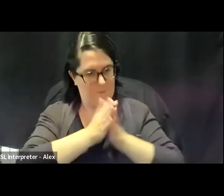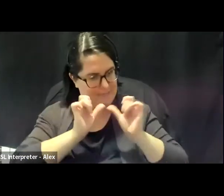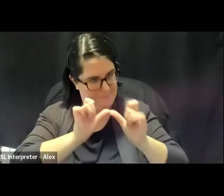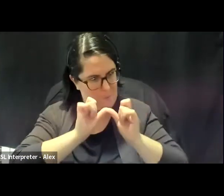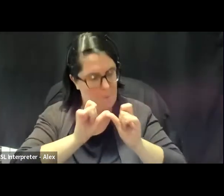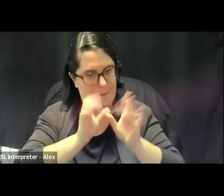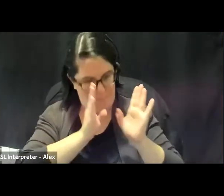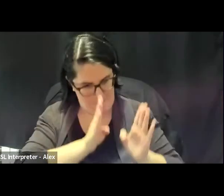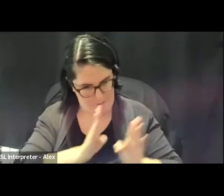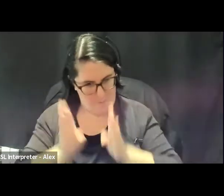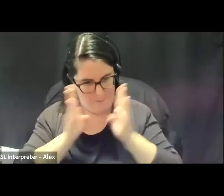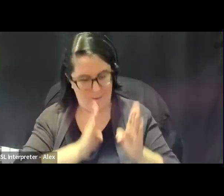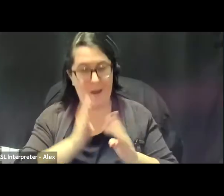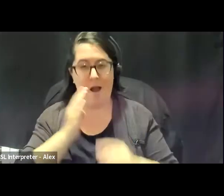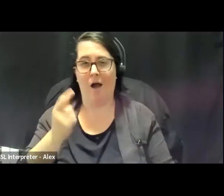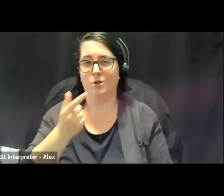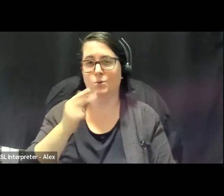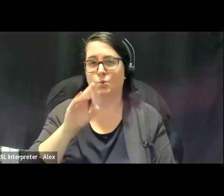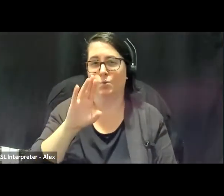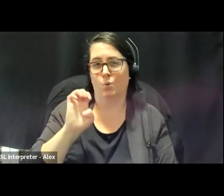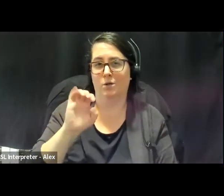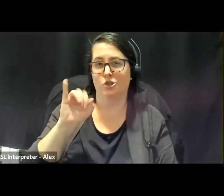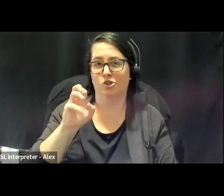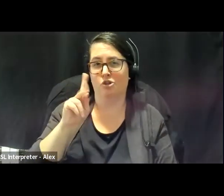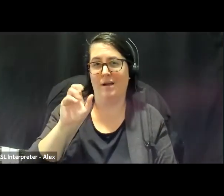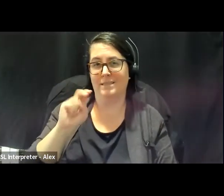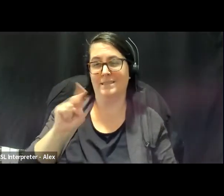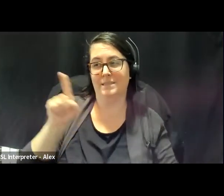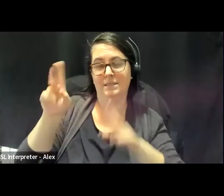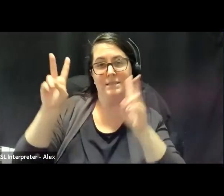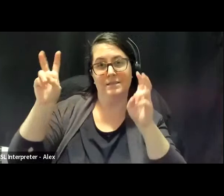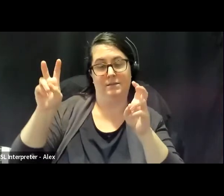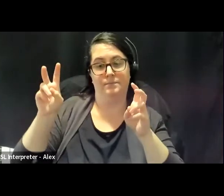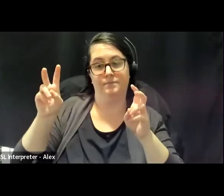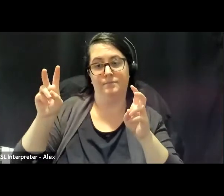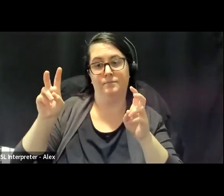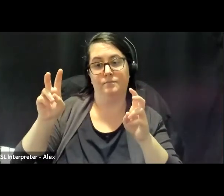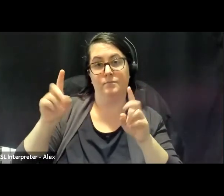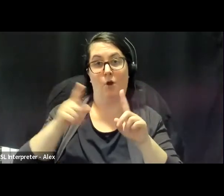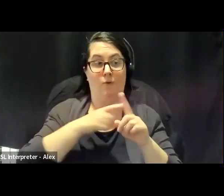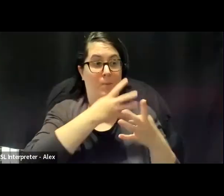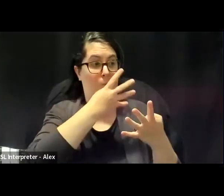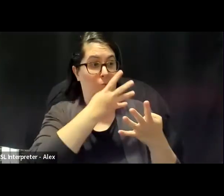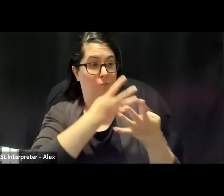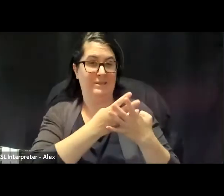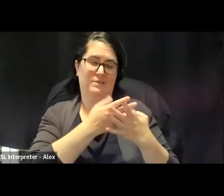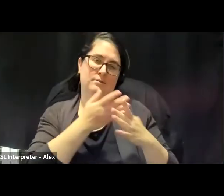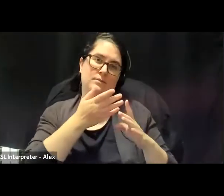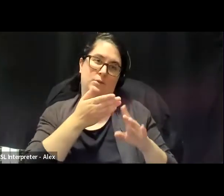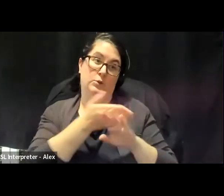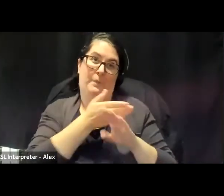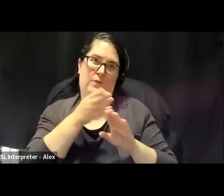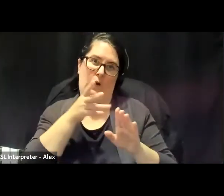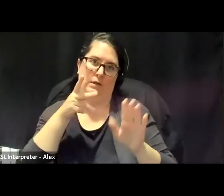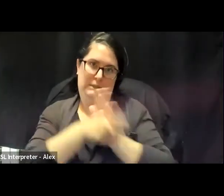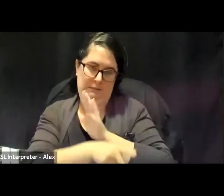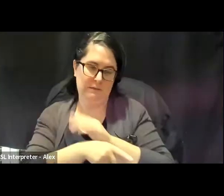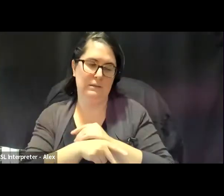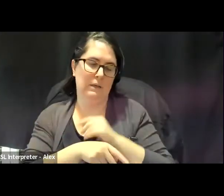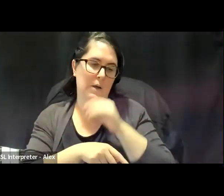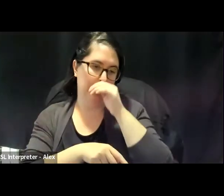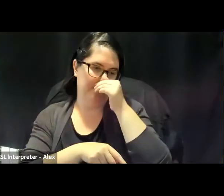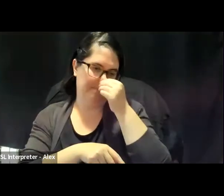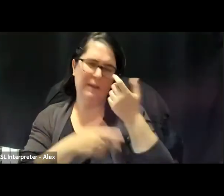with the words of George Jackson, and these words, you know, they were said from prison shortly before he was assassinated, but they're still so